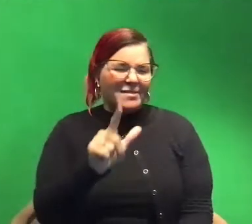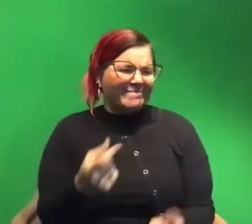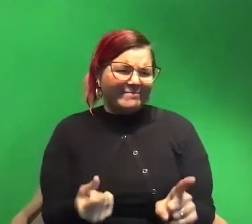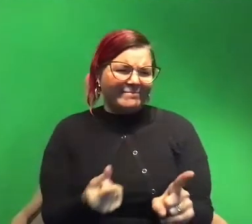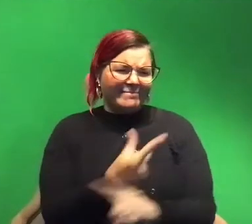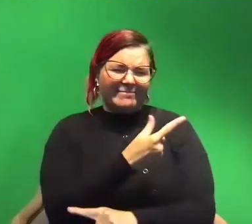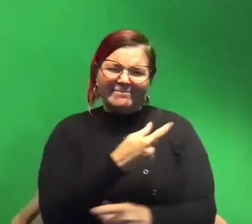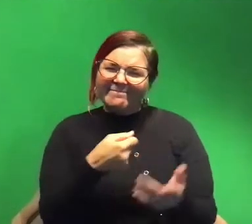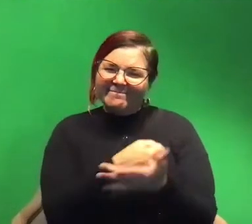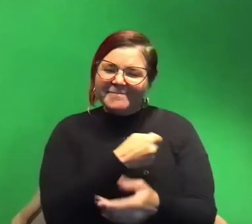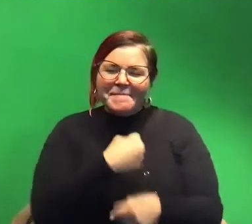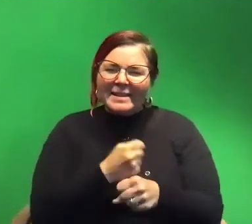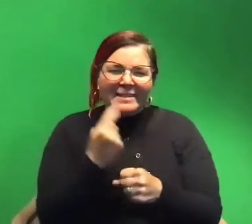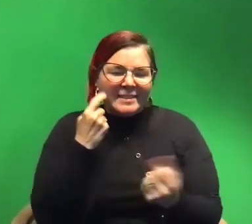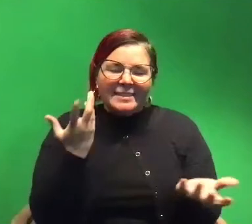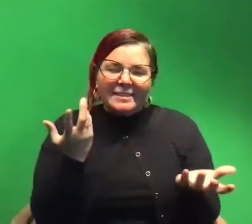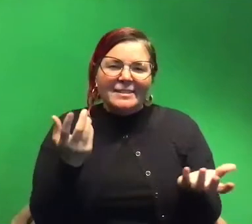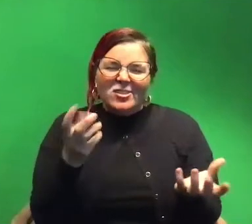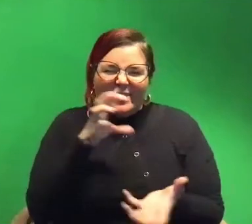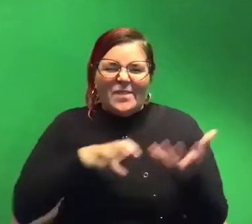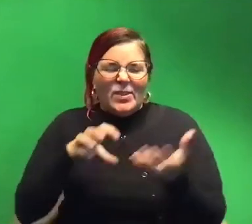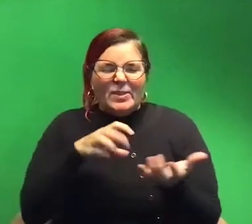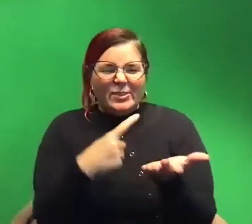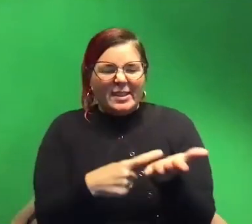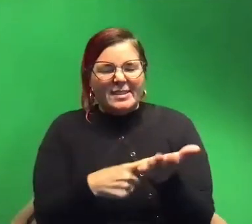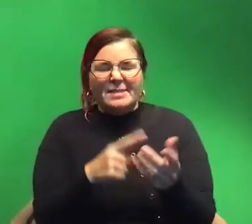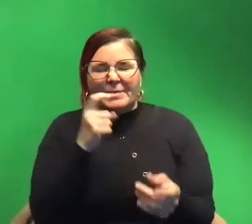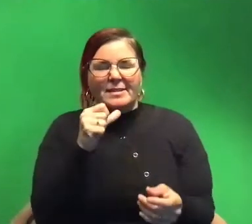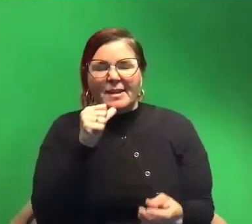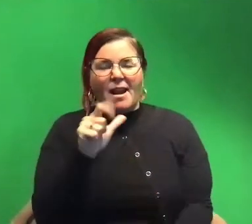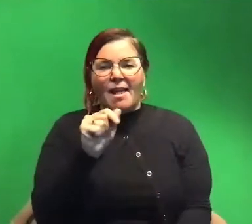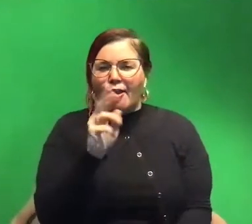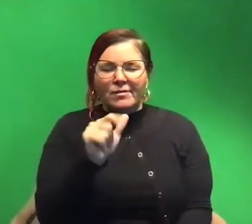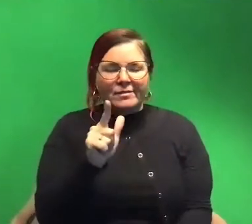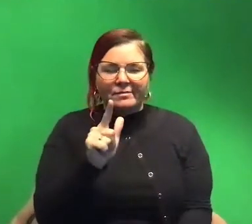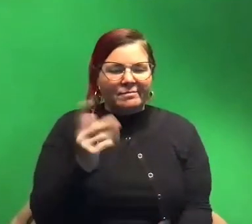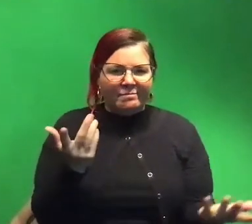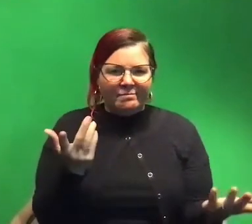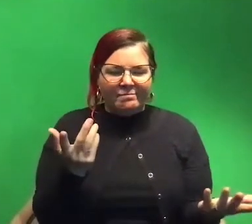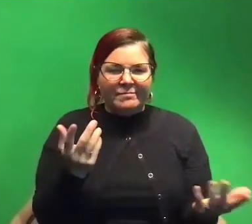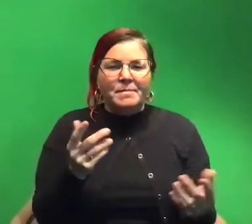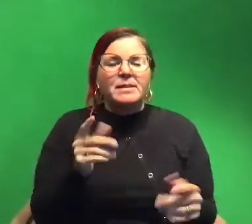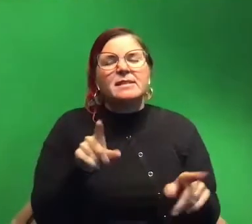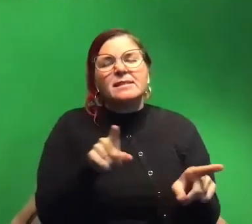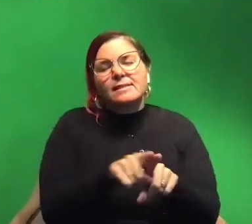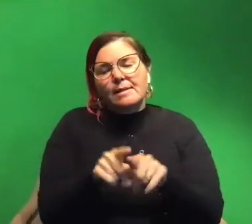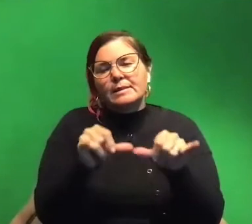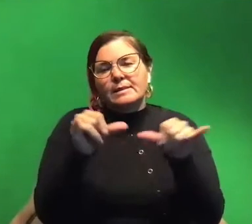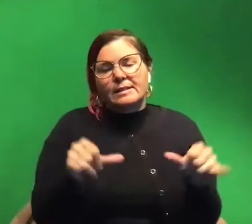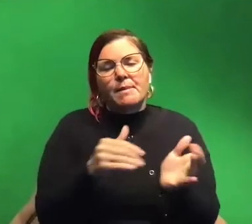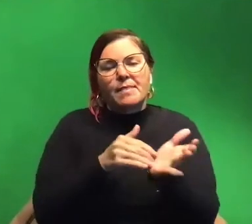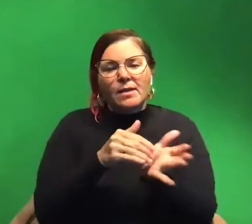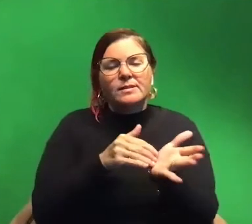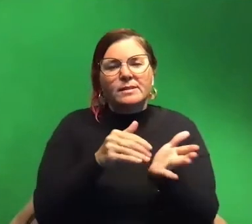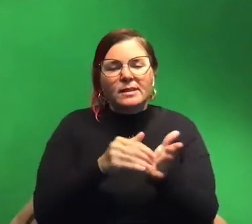bummer. Um it's just confusing to talk about it because it's not lateral at all. But it's the same kind of system. So there's like thousands of little